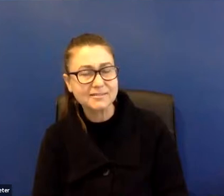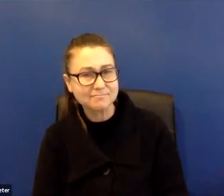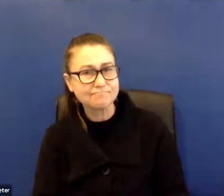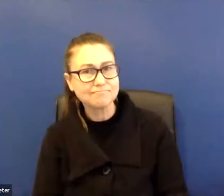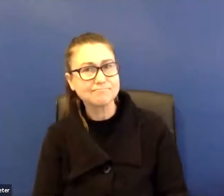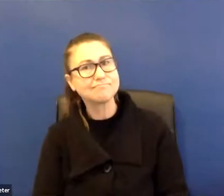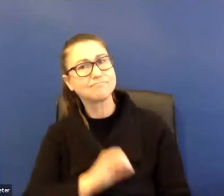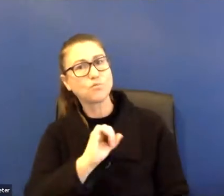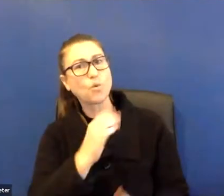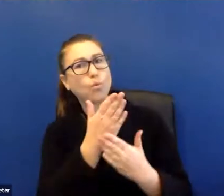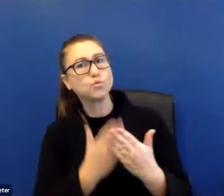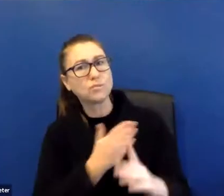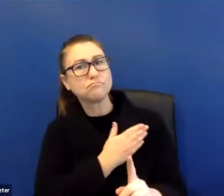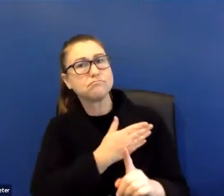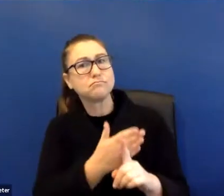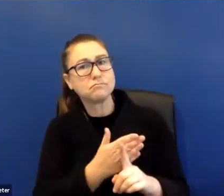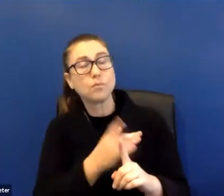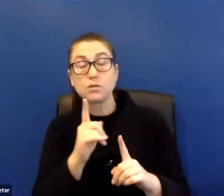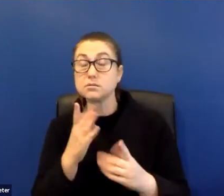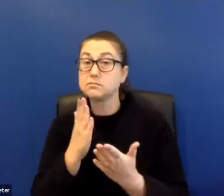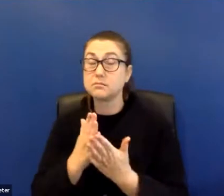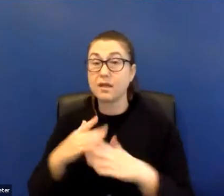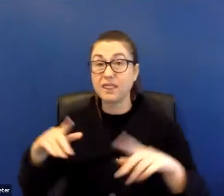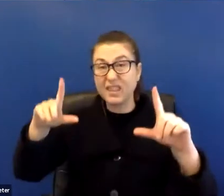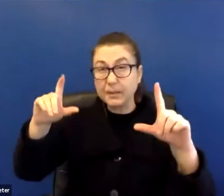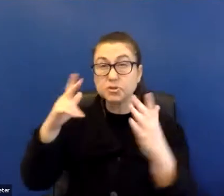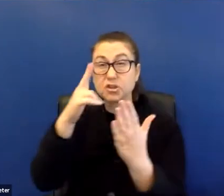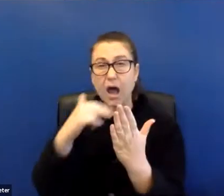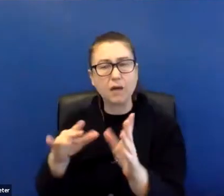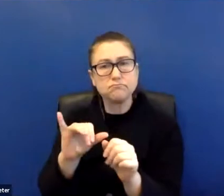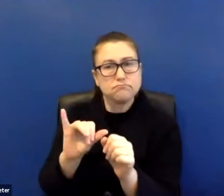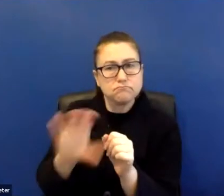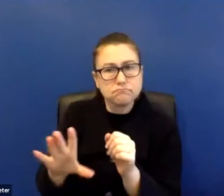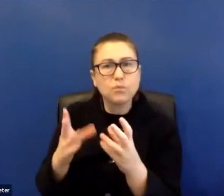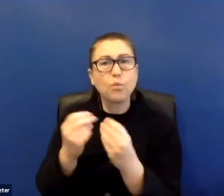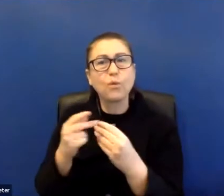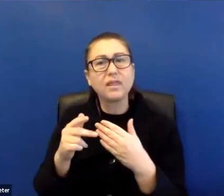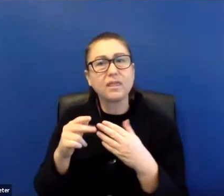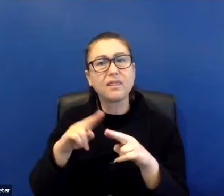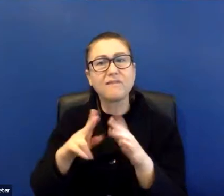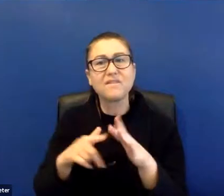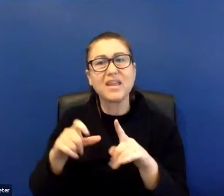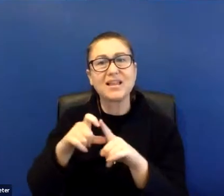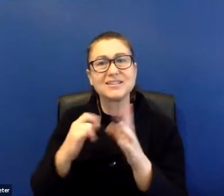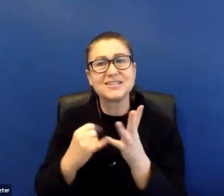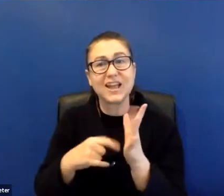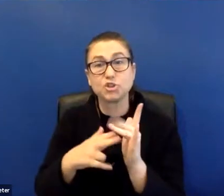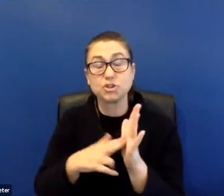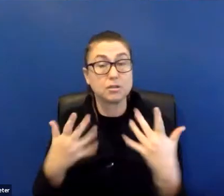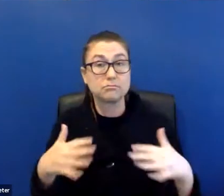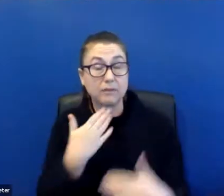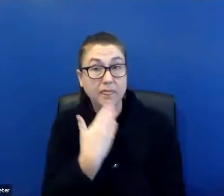get that story behind what is a very striking image in itself of your field station. Thank you.